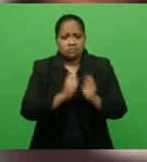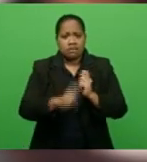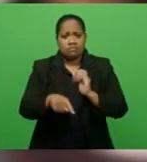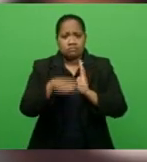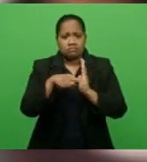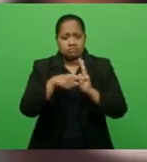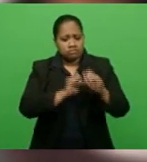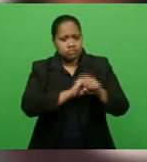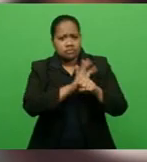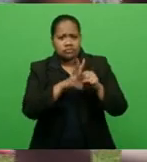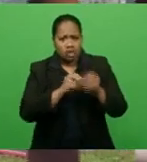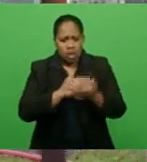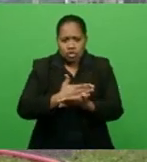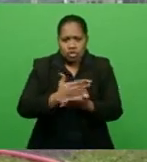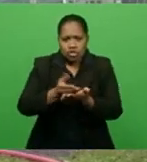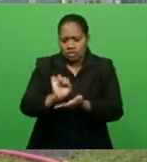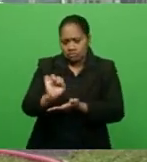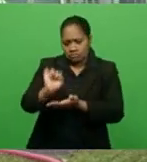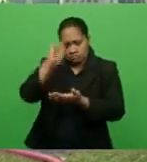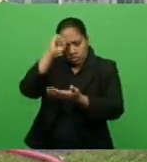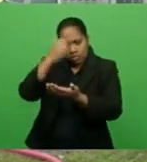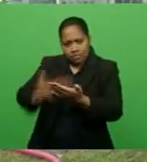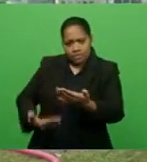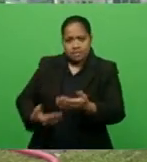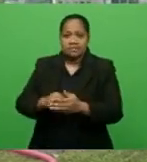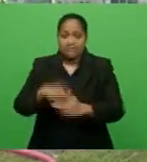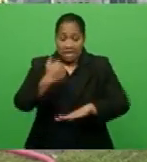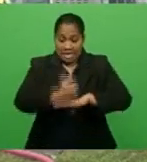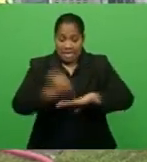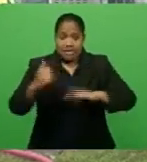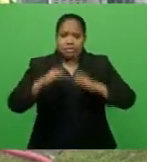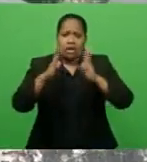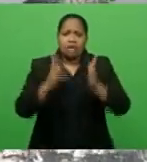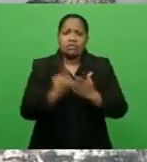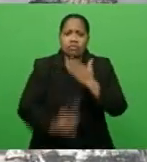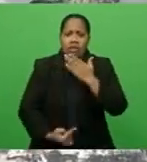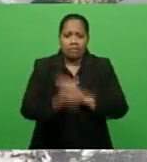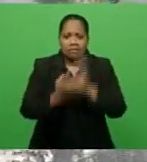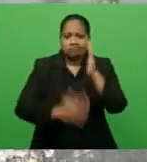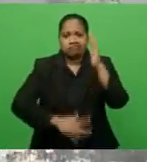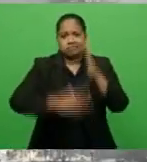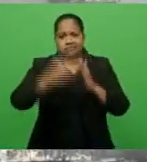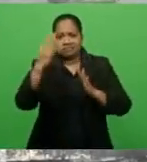-19 shares experience and government quarters damaged by fire.